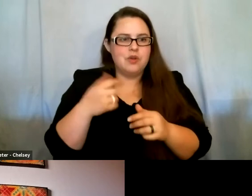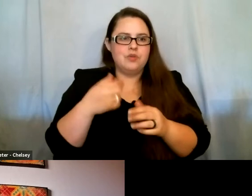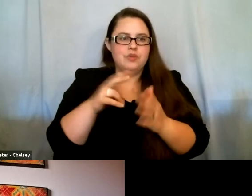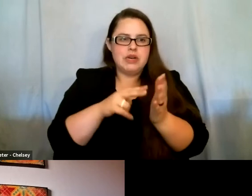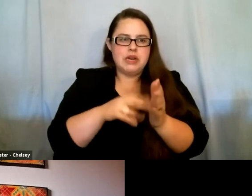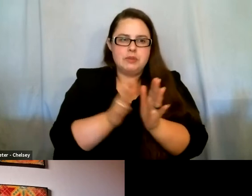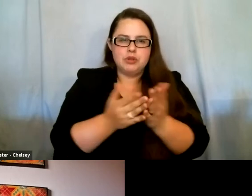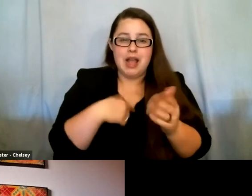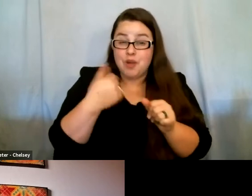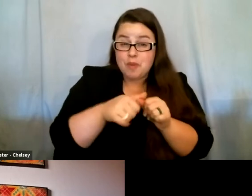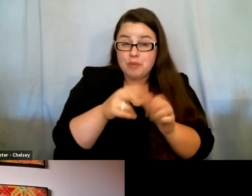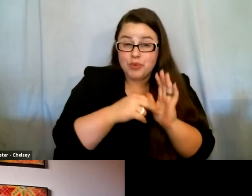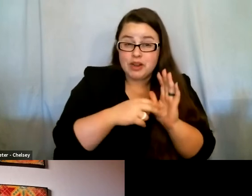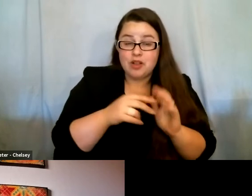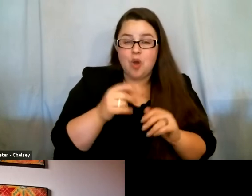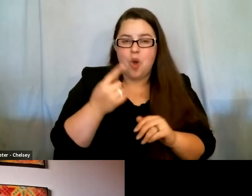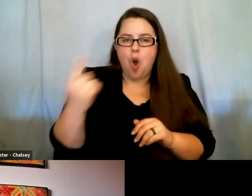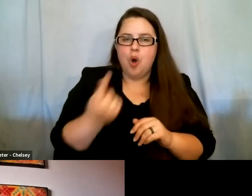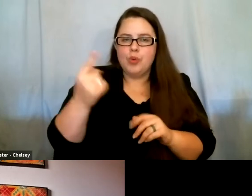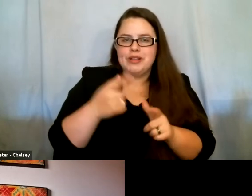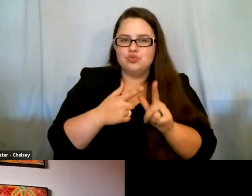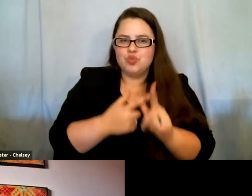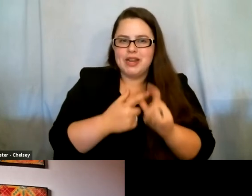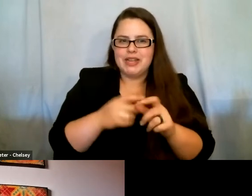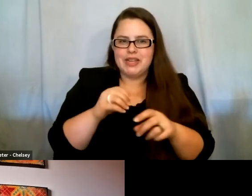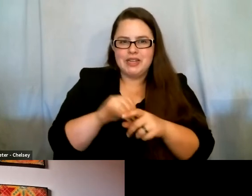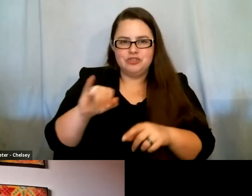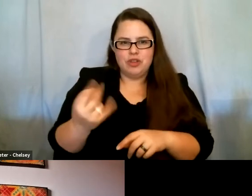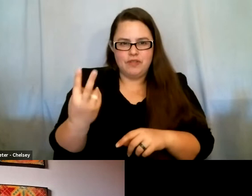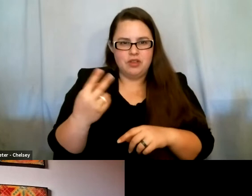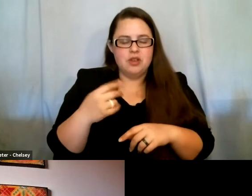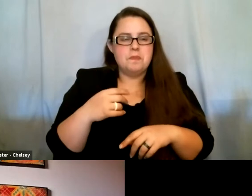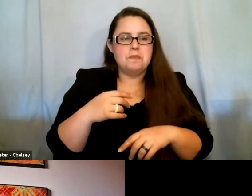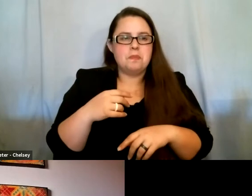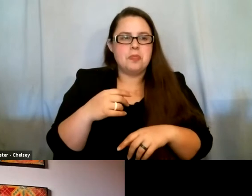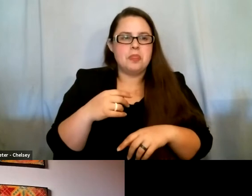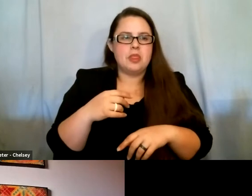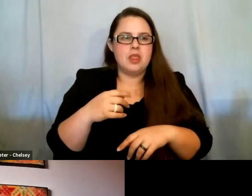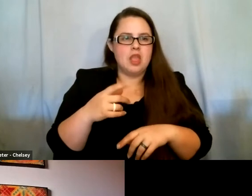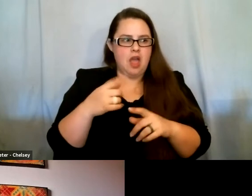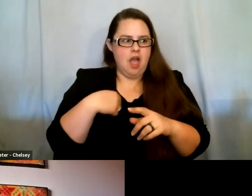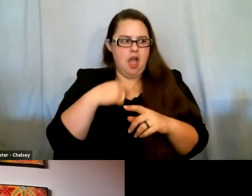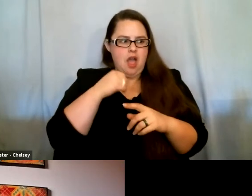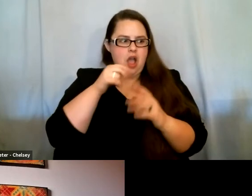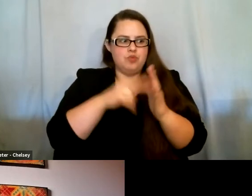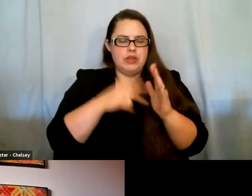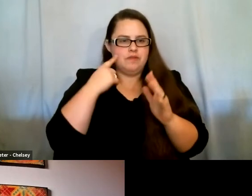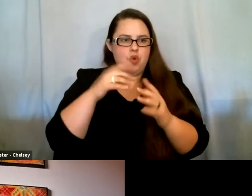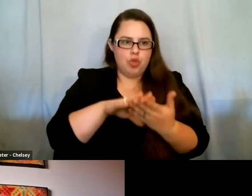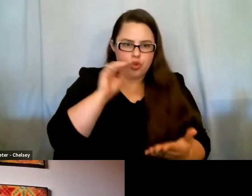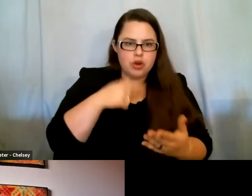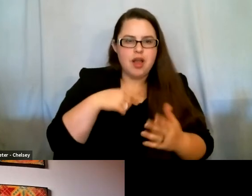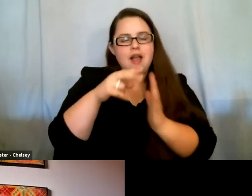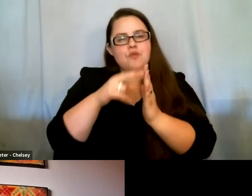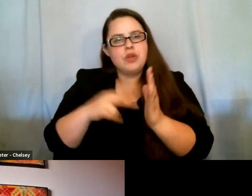in a juvenile facility. And when I read it, I didn't read it with the purpose of learning. I just read it because of everything that I was